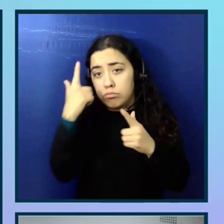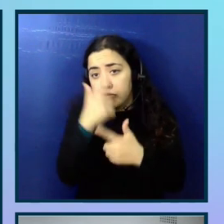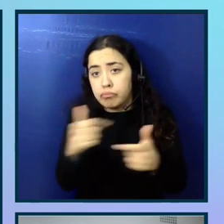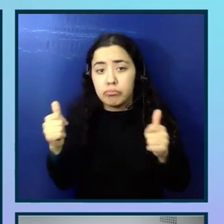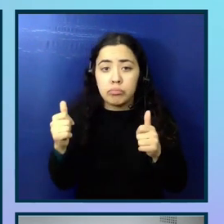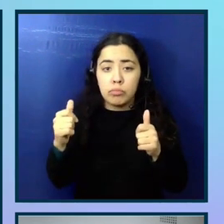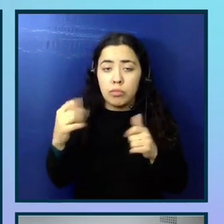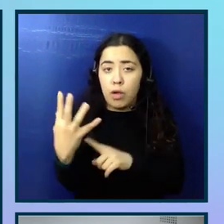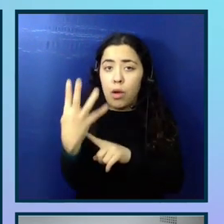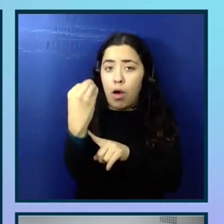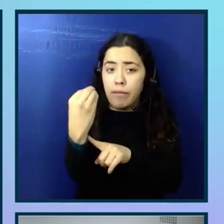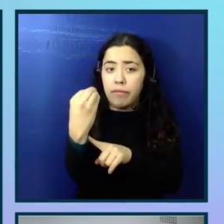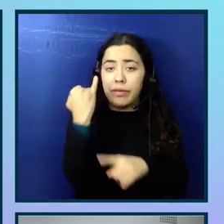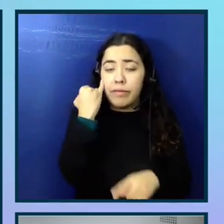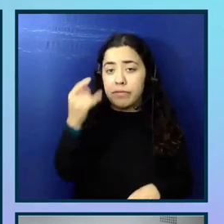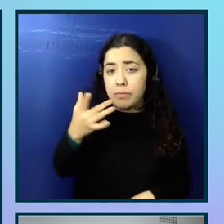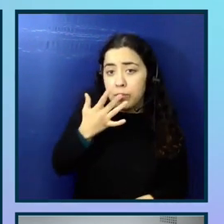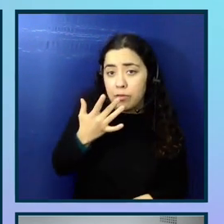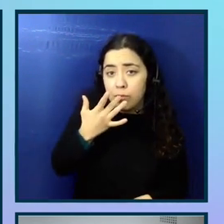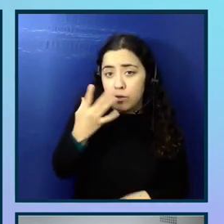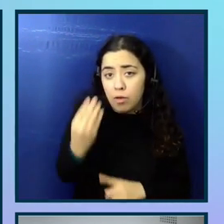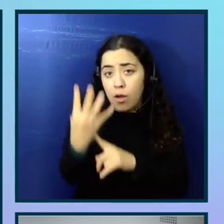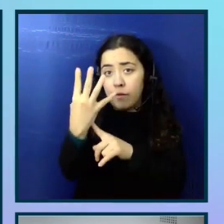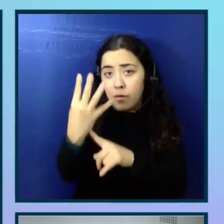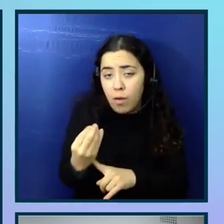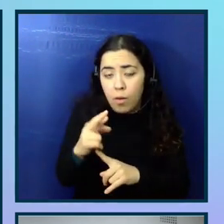And if the person prefers either one turned off.